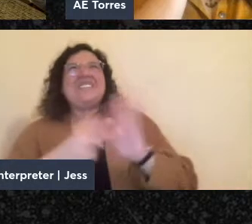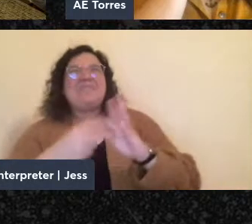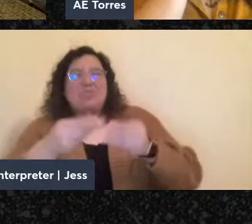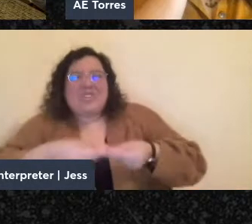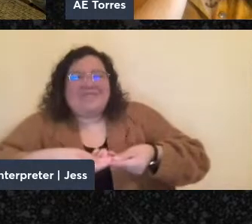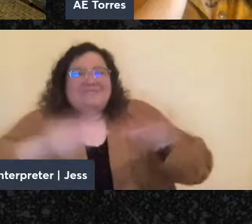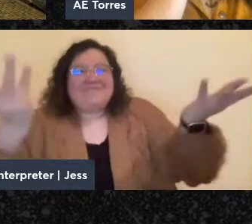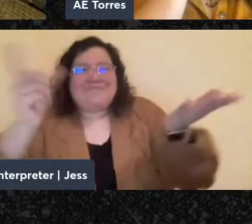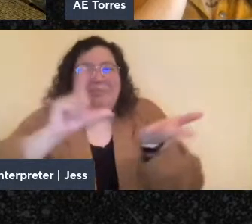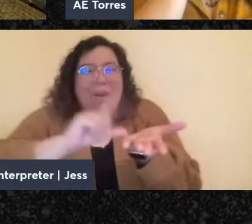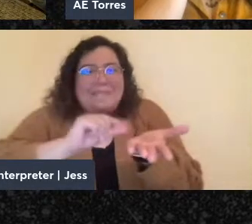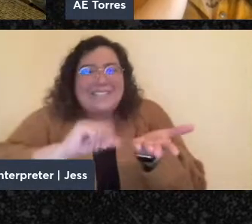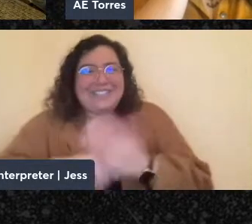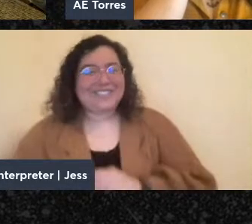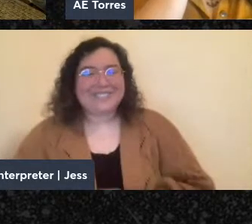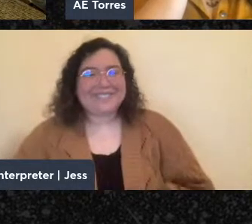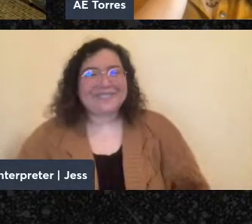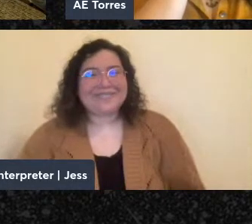into the world?